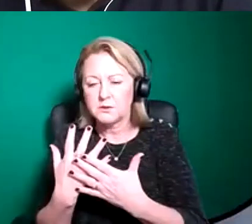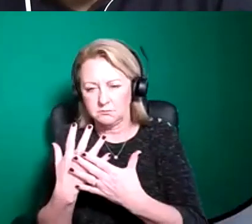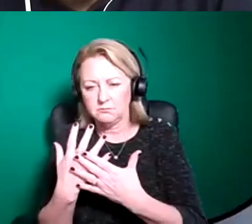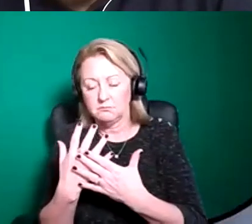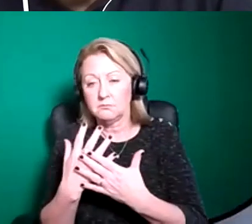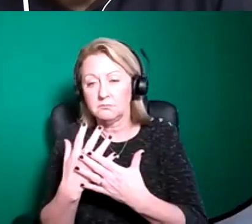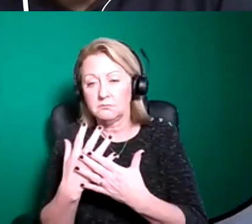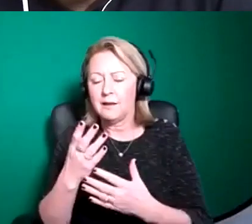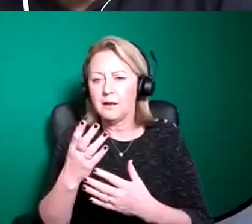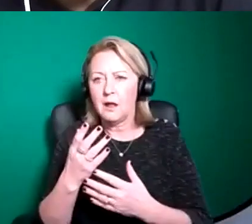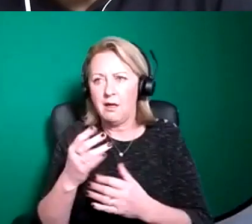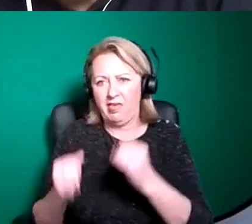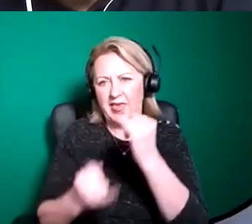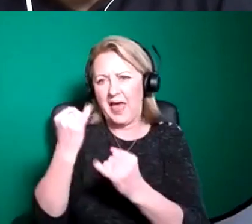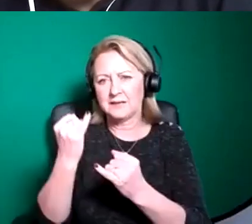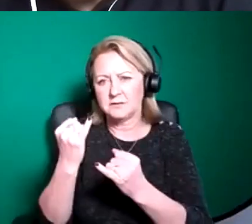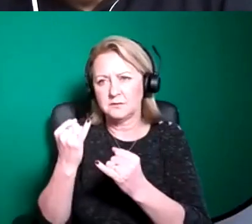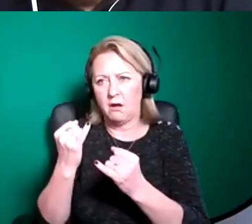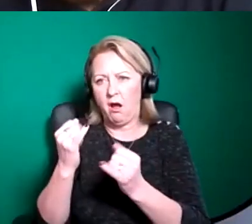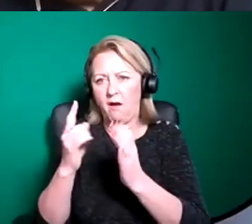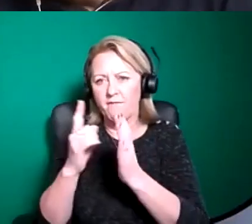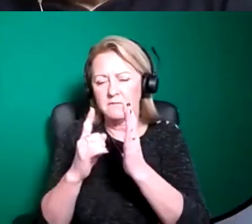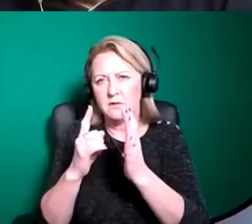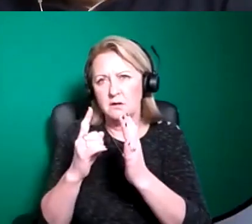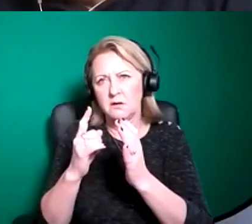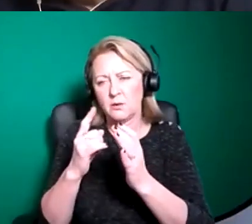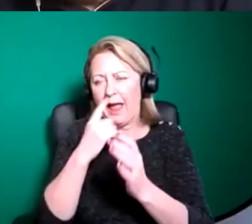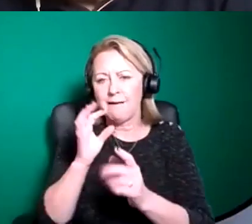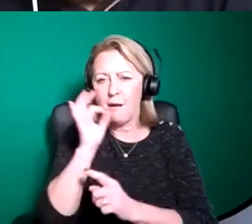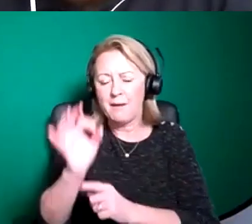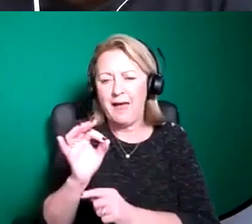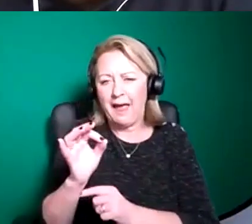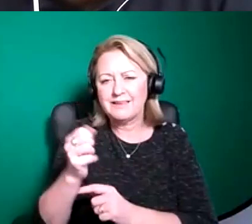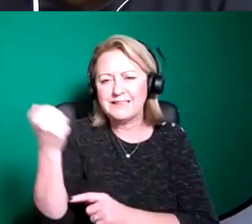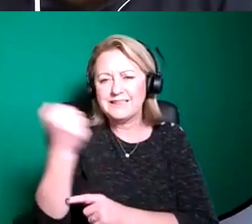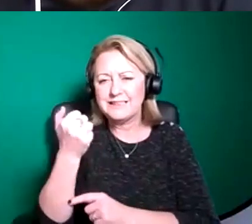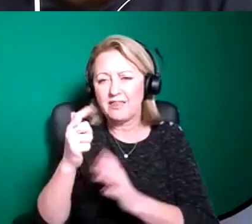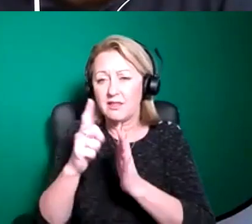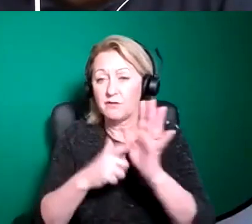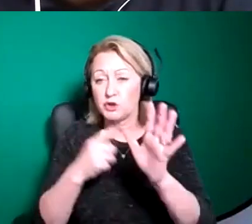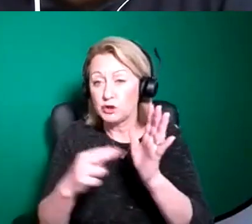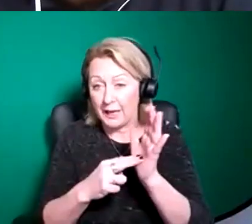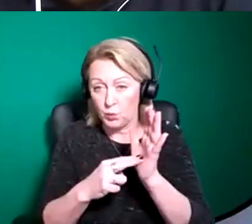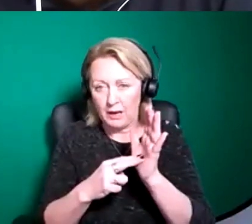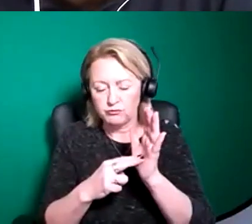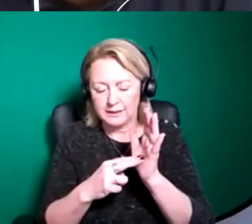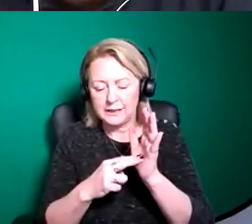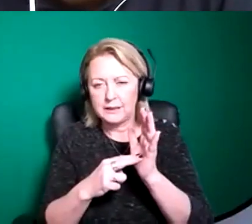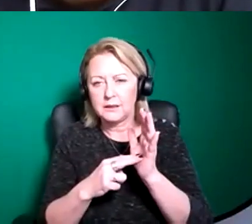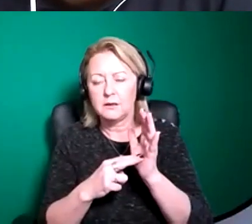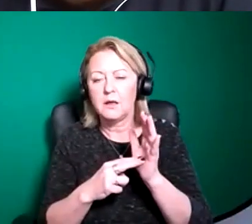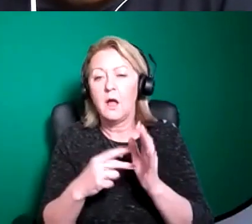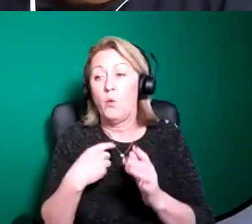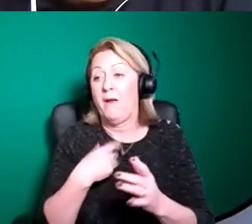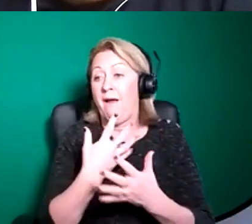deadline of monday the 16th of january and so this morning i'm pleased to say i'm joined by several